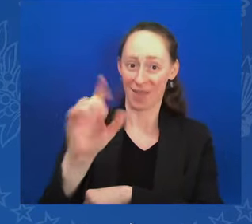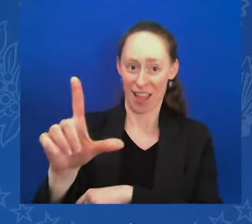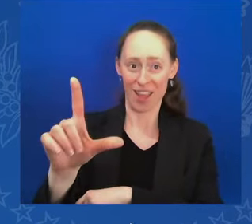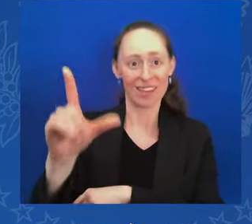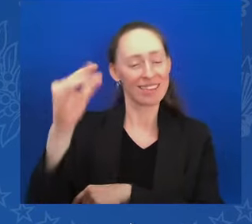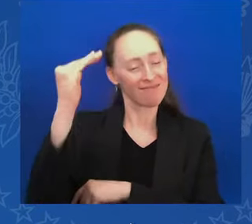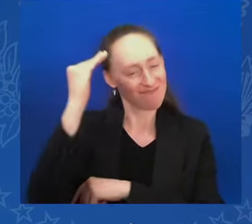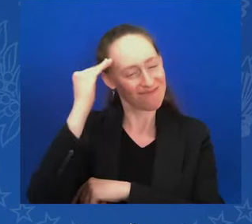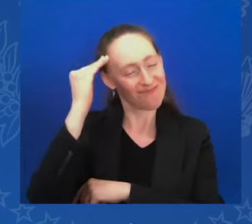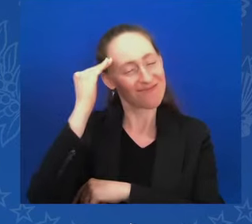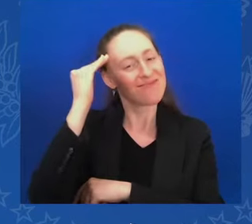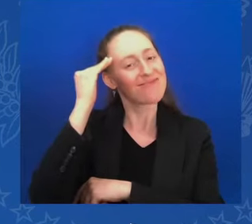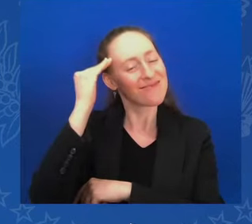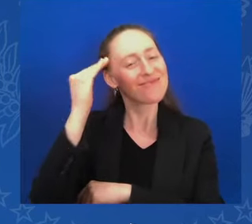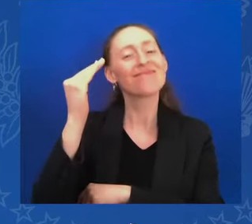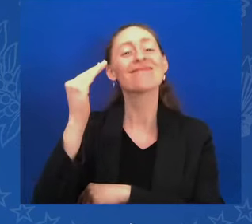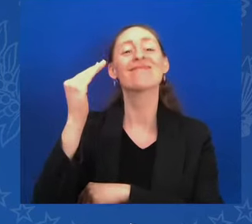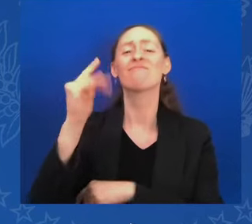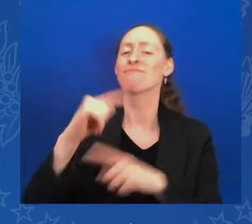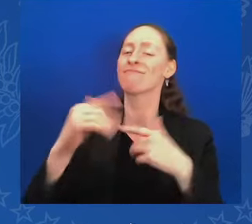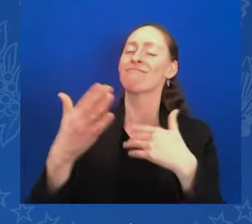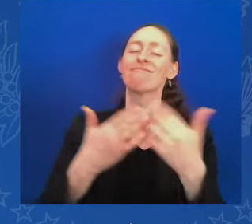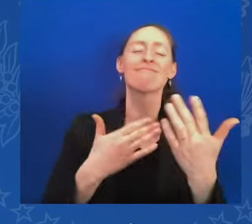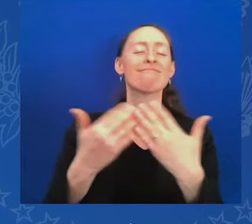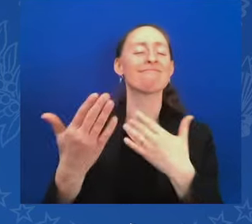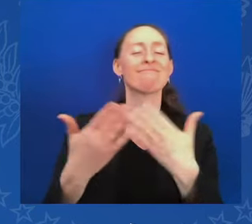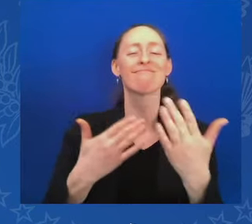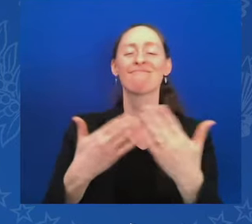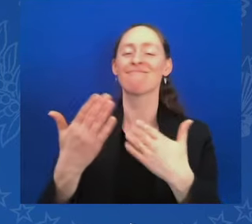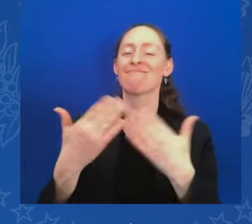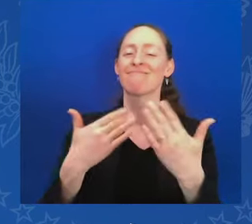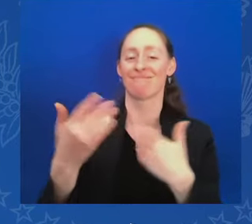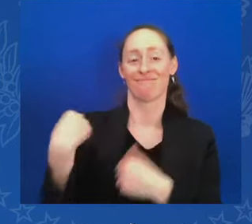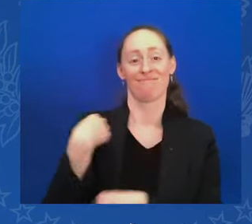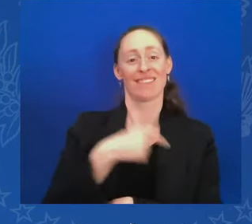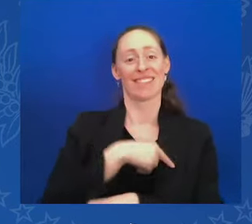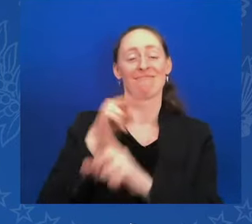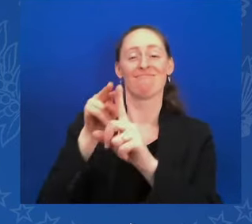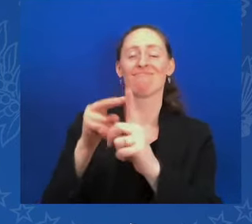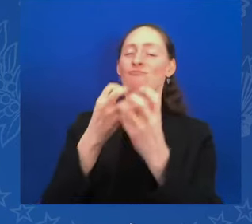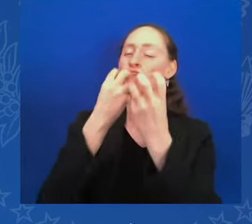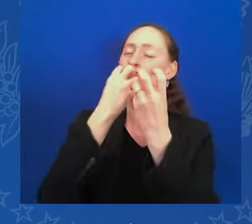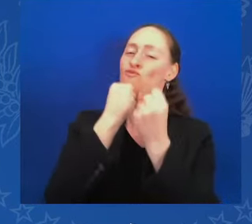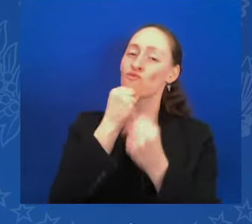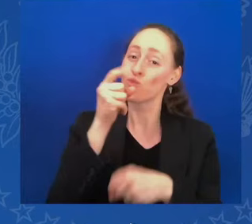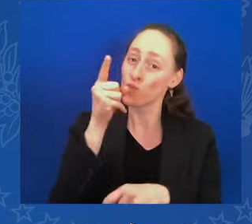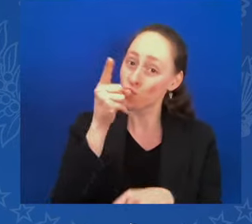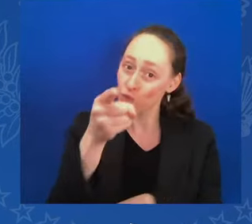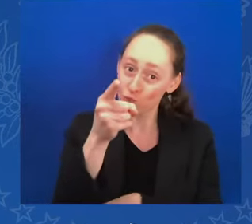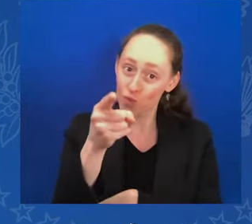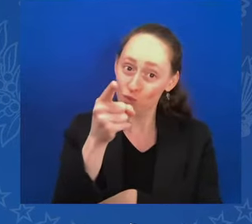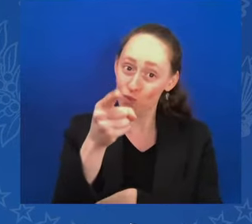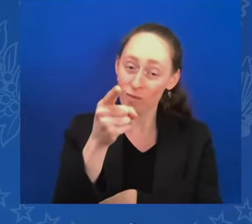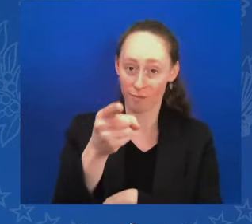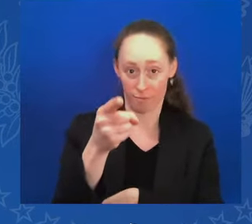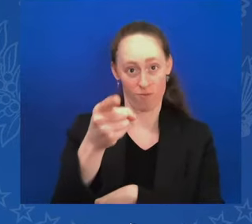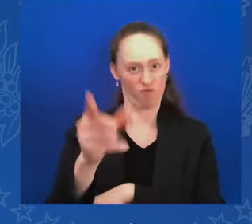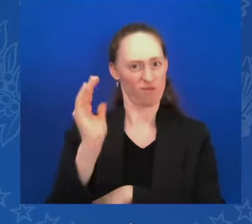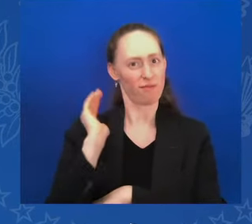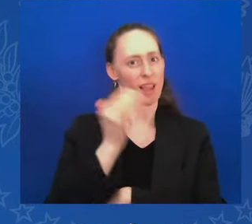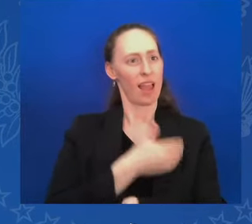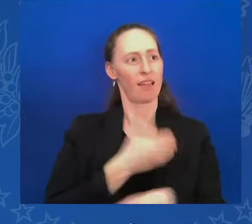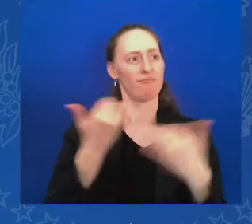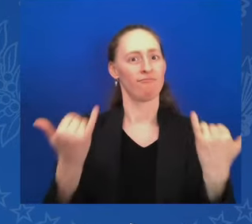As president of our great country, you have led the world in championing freedom and the